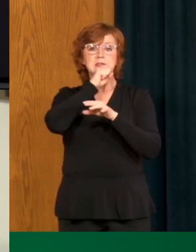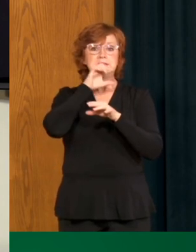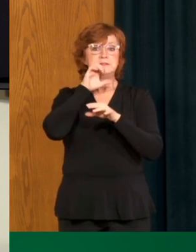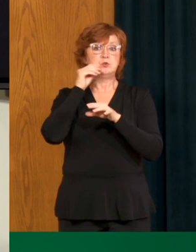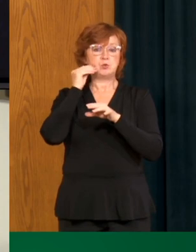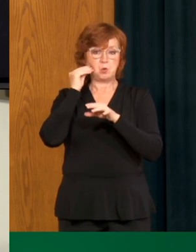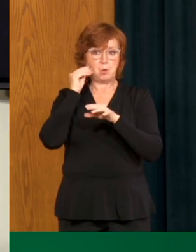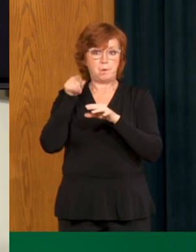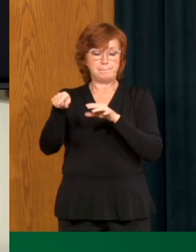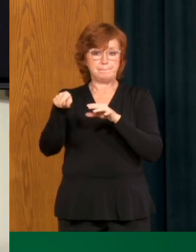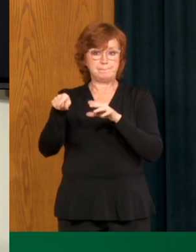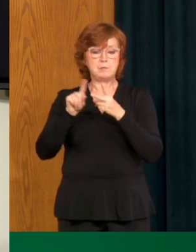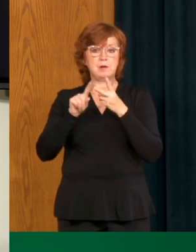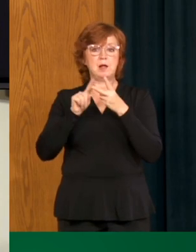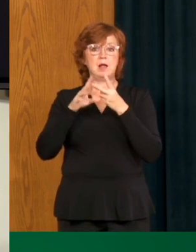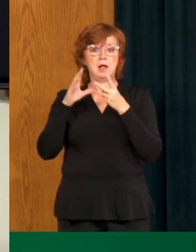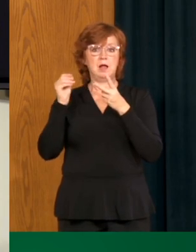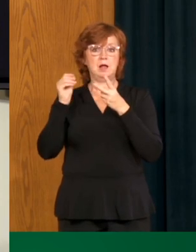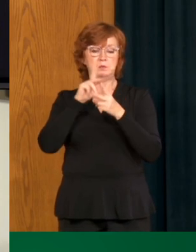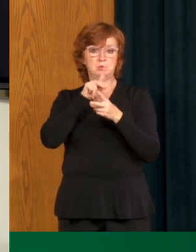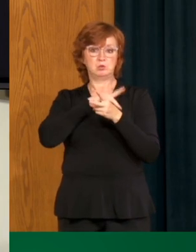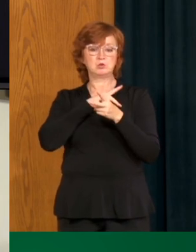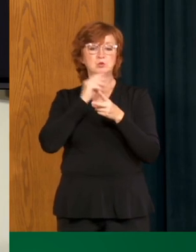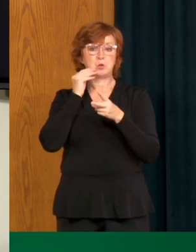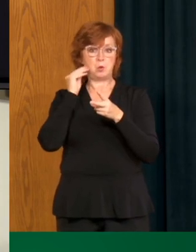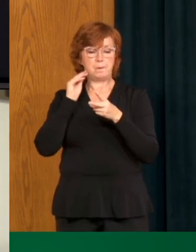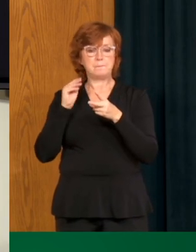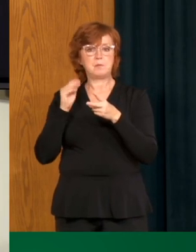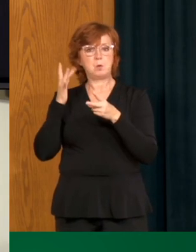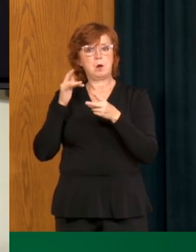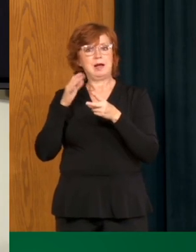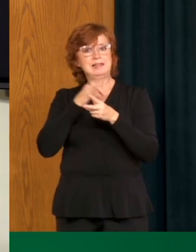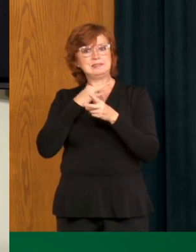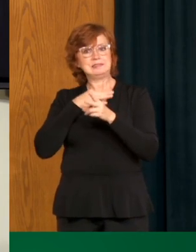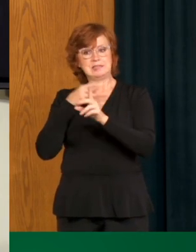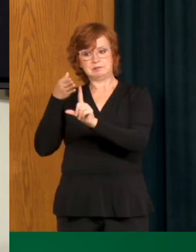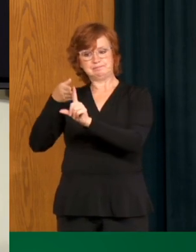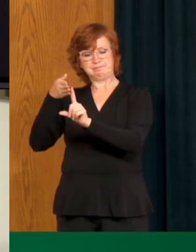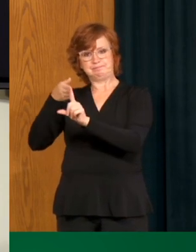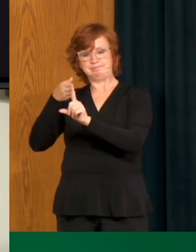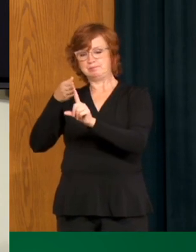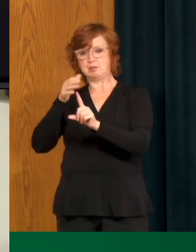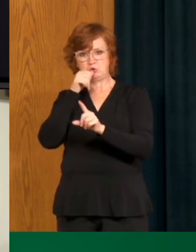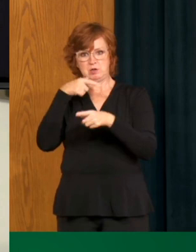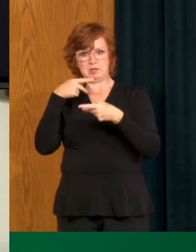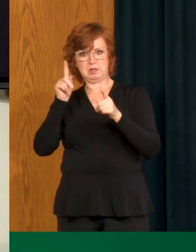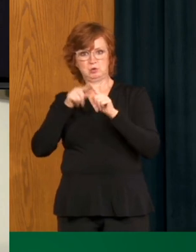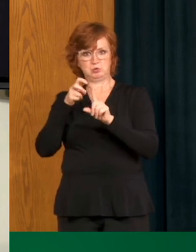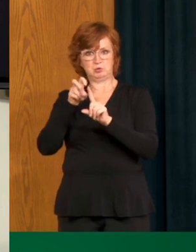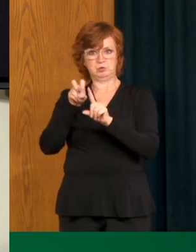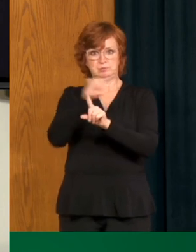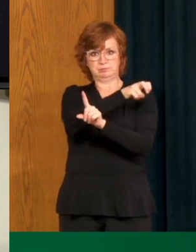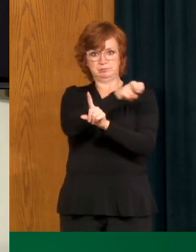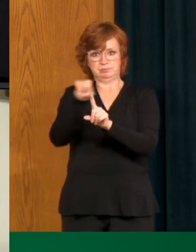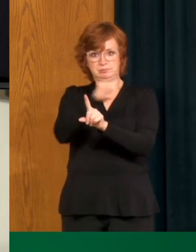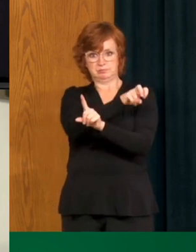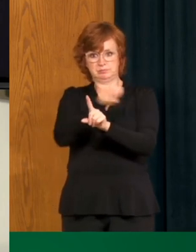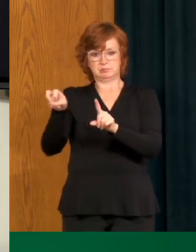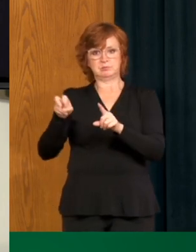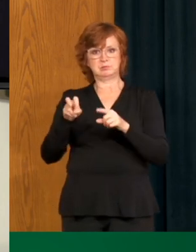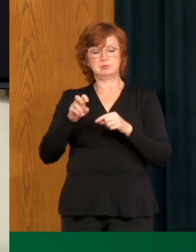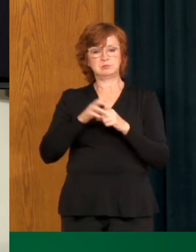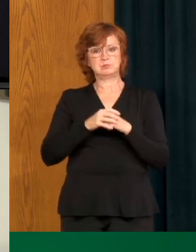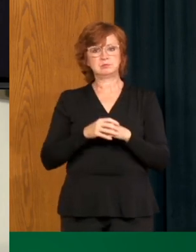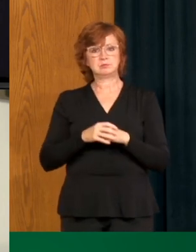that are so devastating. But, you know, we need to remain vigilant because now with our increasing case numbers, all those settings are